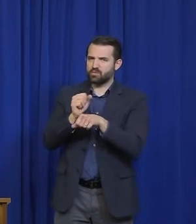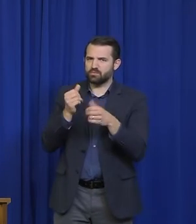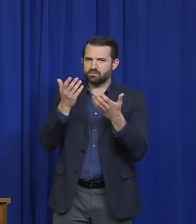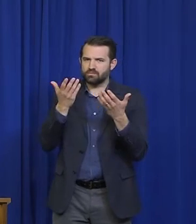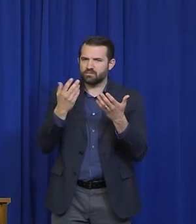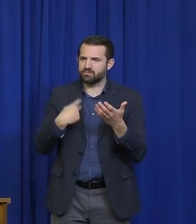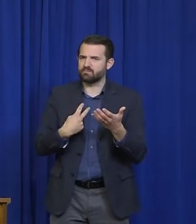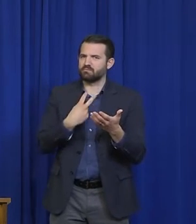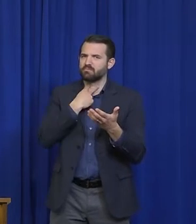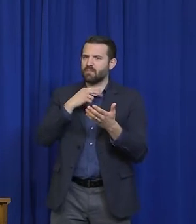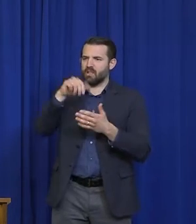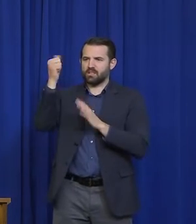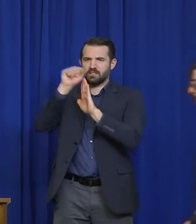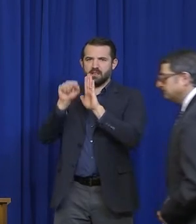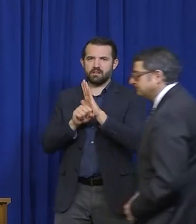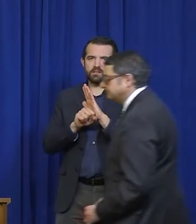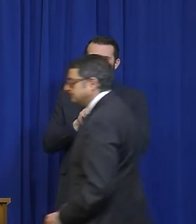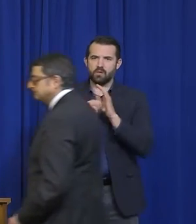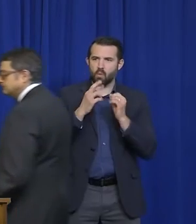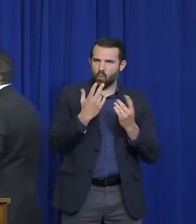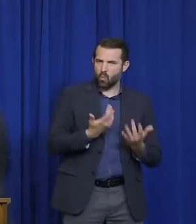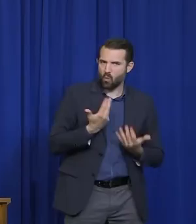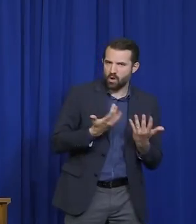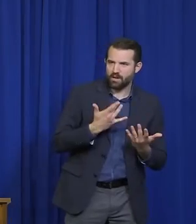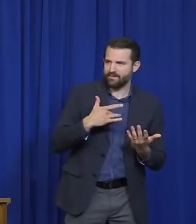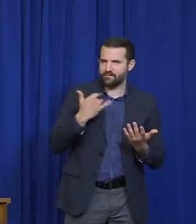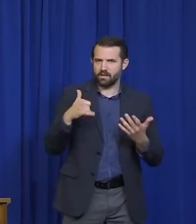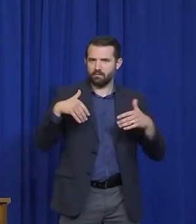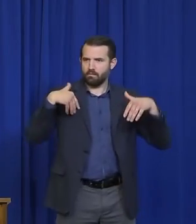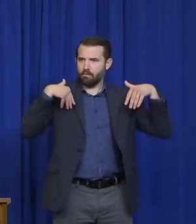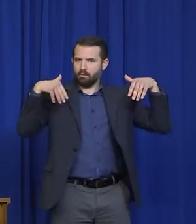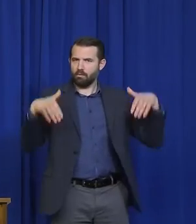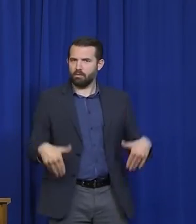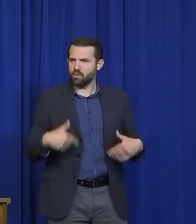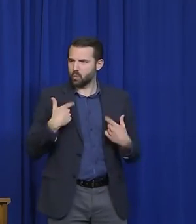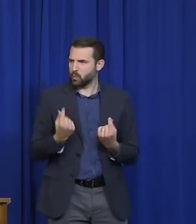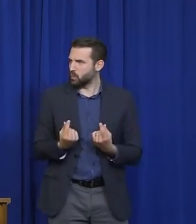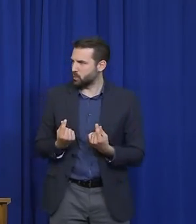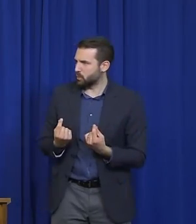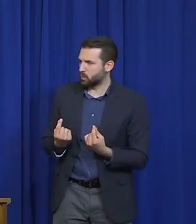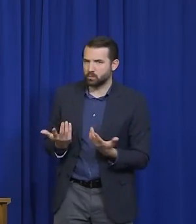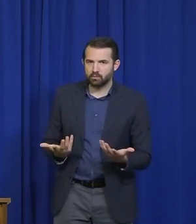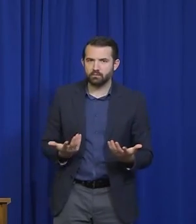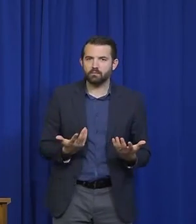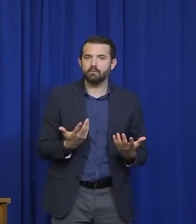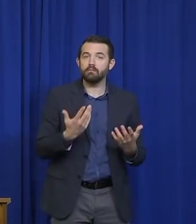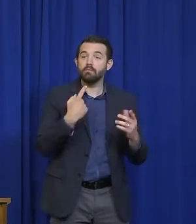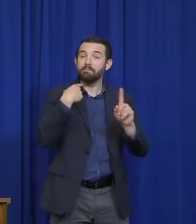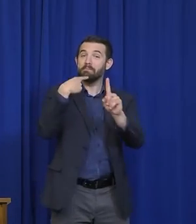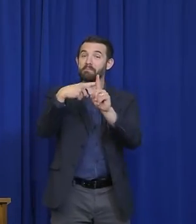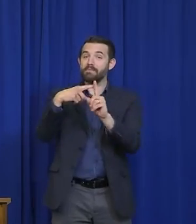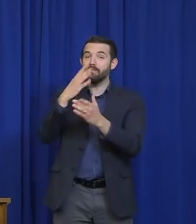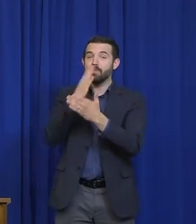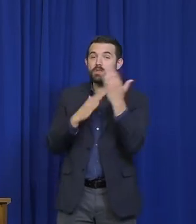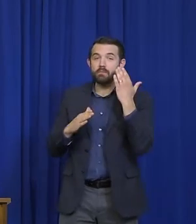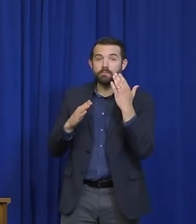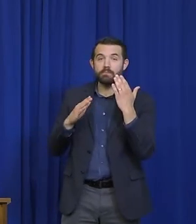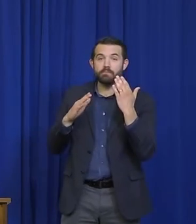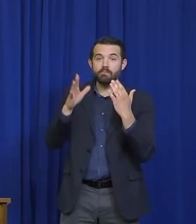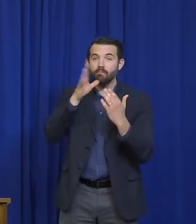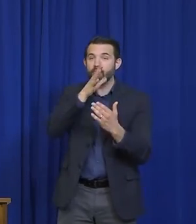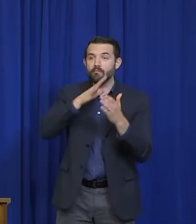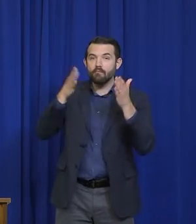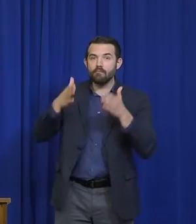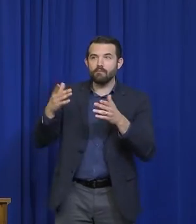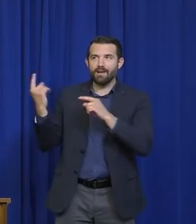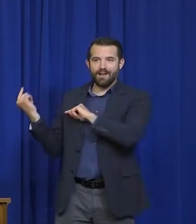limbo, and I'm wondering if you can update us on the status of the state's migrant workers and any plans you're putting in place to protect their health